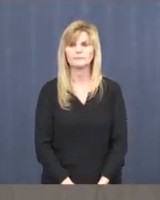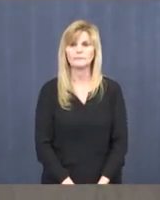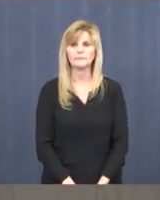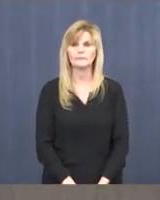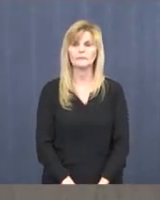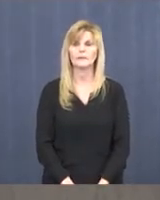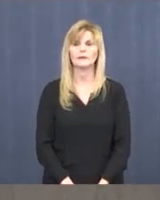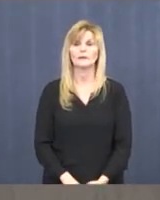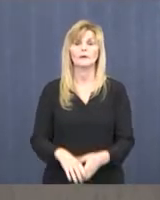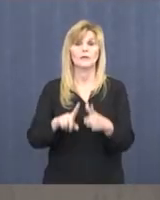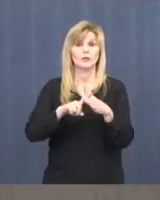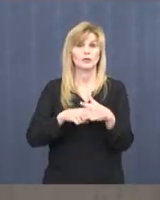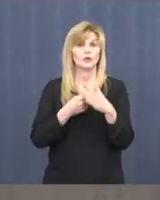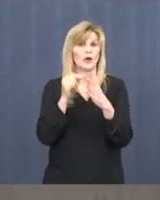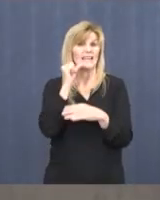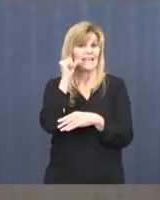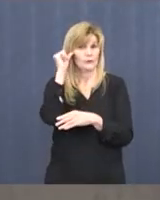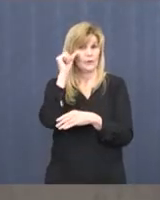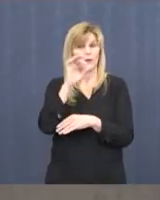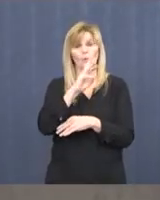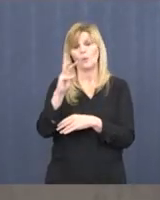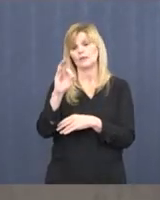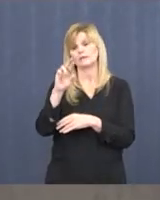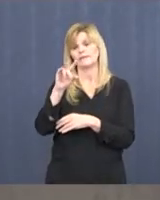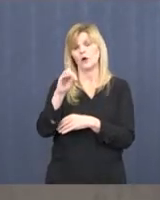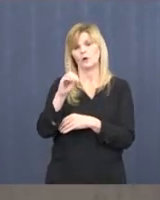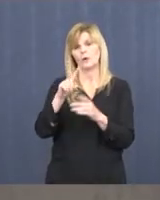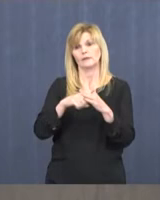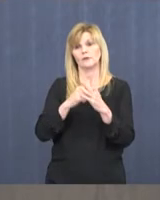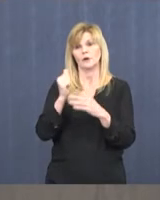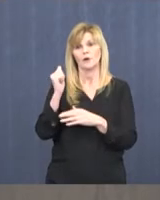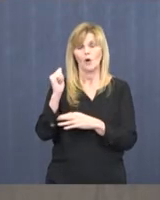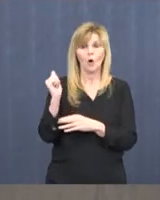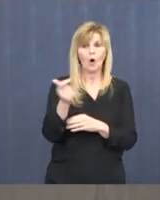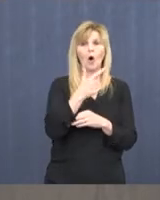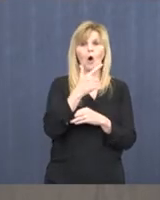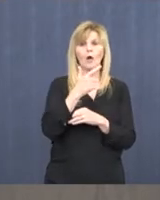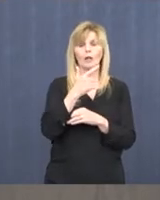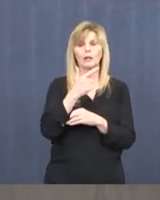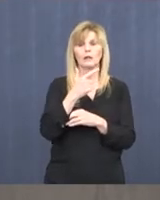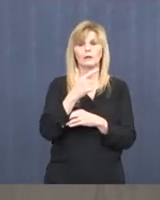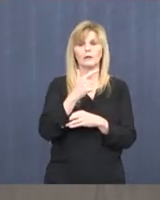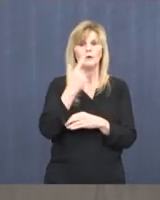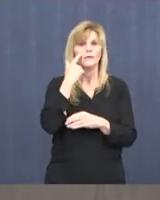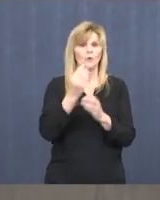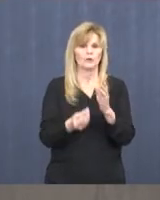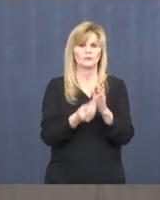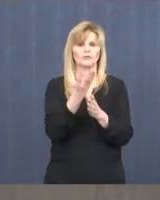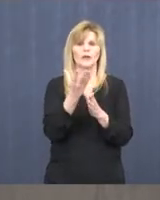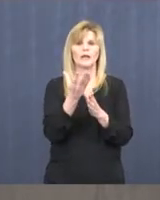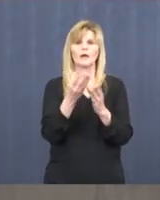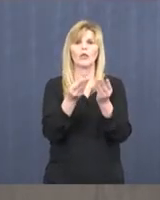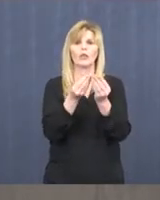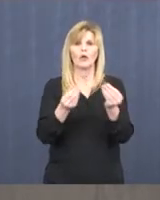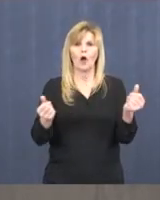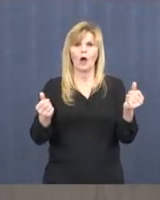Effective yesterday, West Fargo has initiated all the protocols for the spring thaw and flooding.